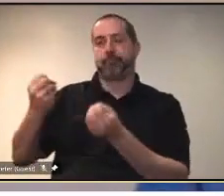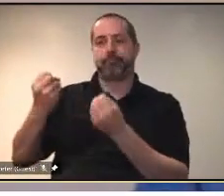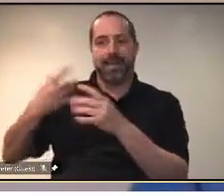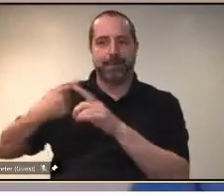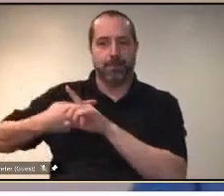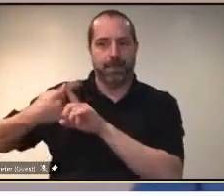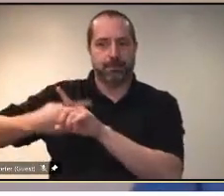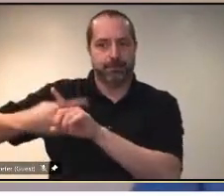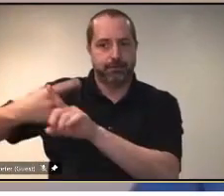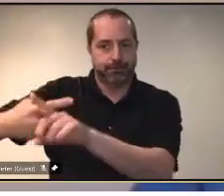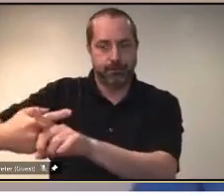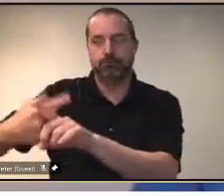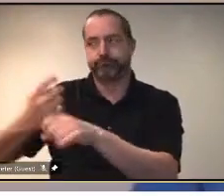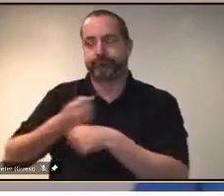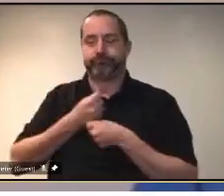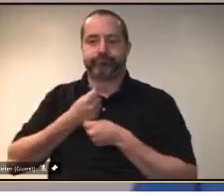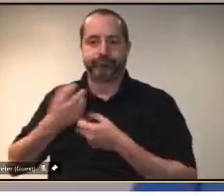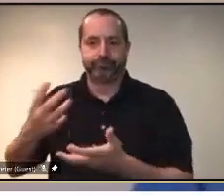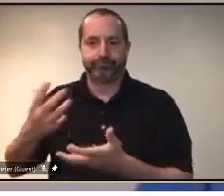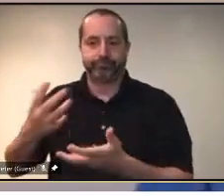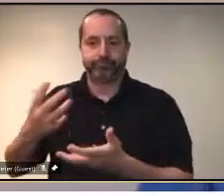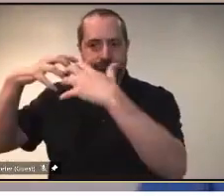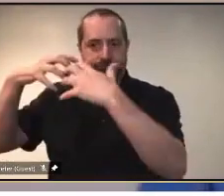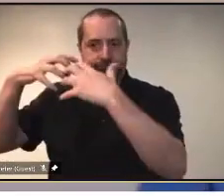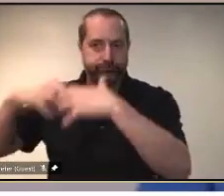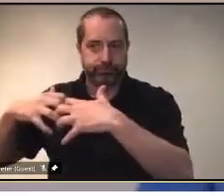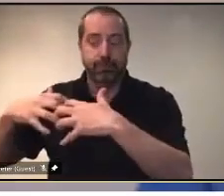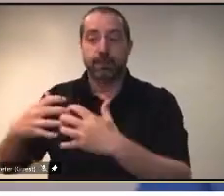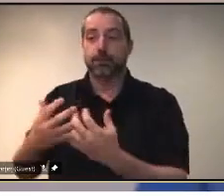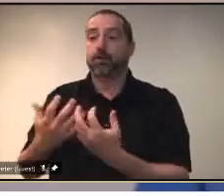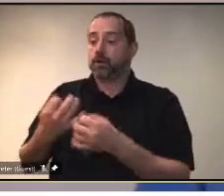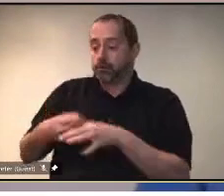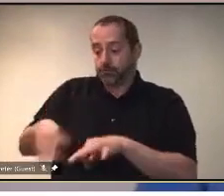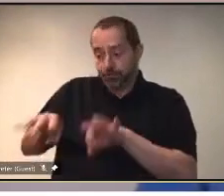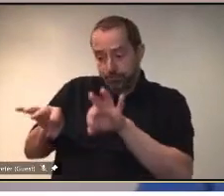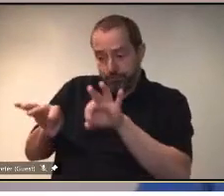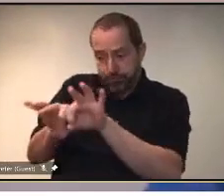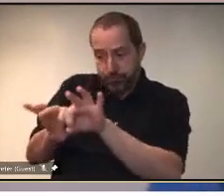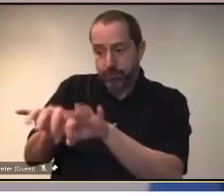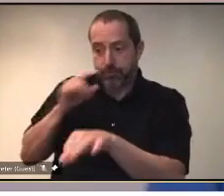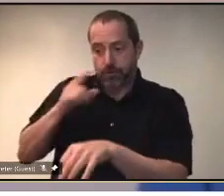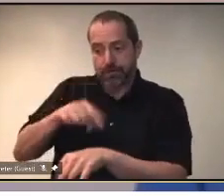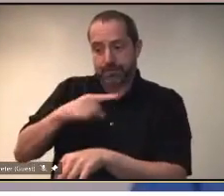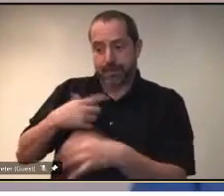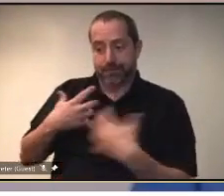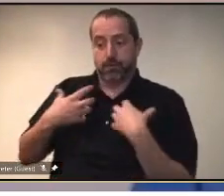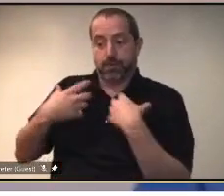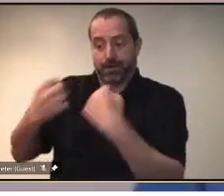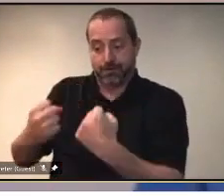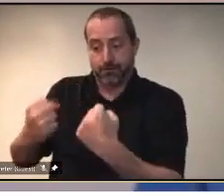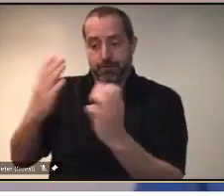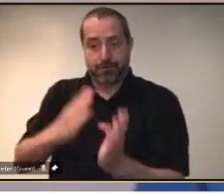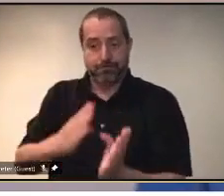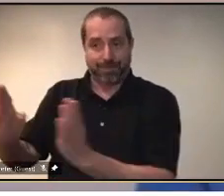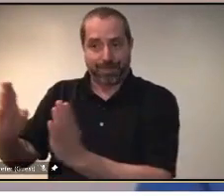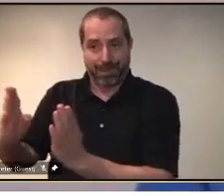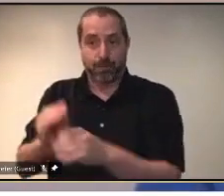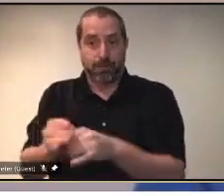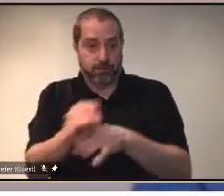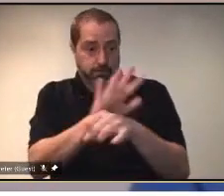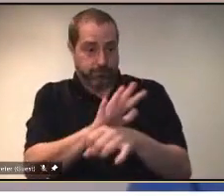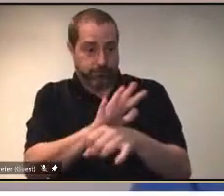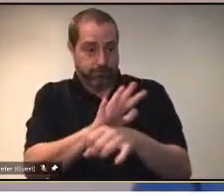very strong component of a recovery plan for the SHA as we move forward getting out of COVID soon and moving forward with